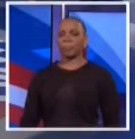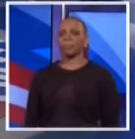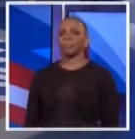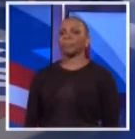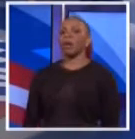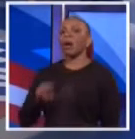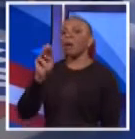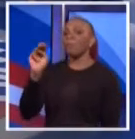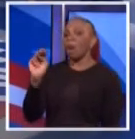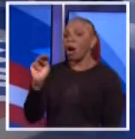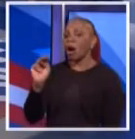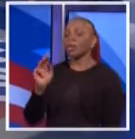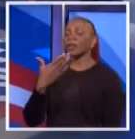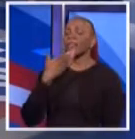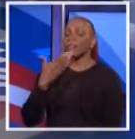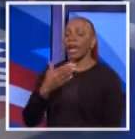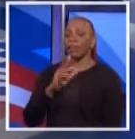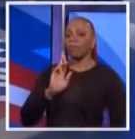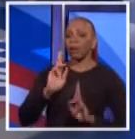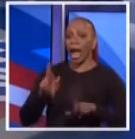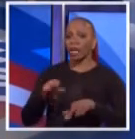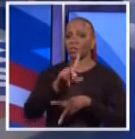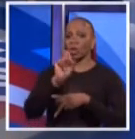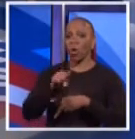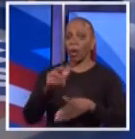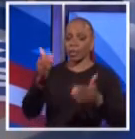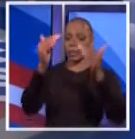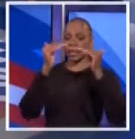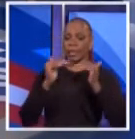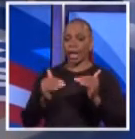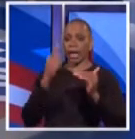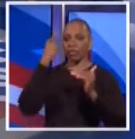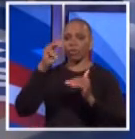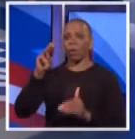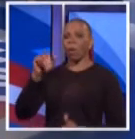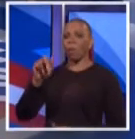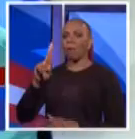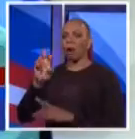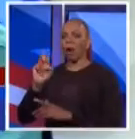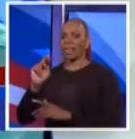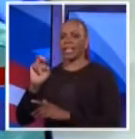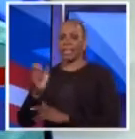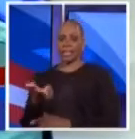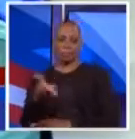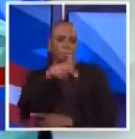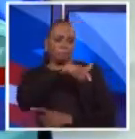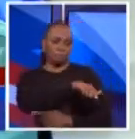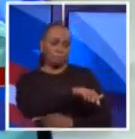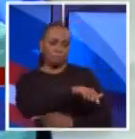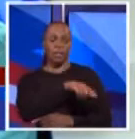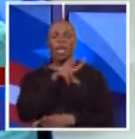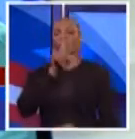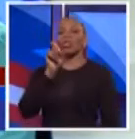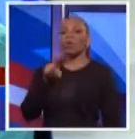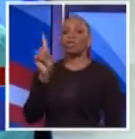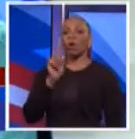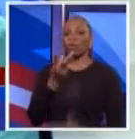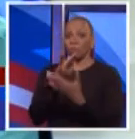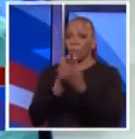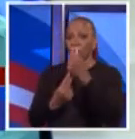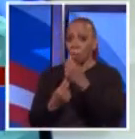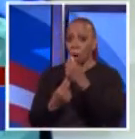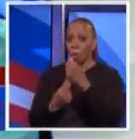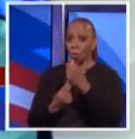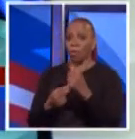Stringer, thank you very much for answering the question. The next question will go for Marlene Peralta. Yes, and this question is also for the both of you.